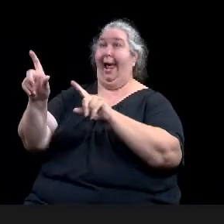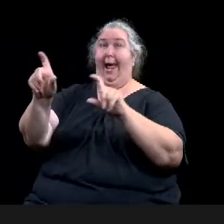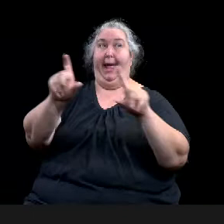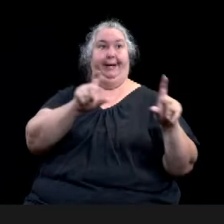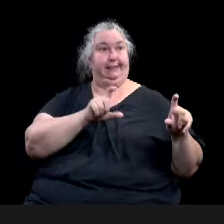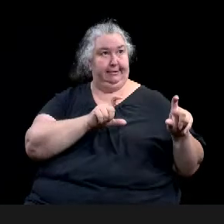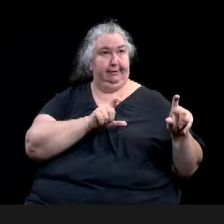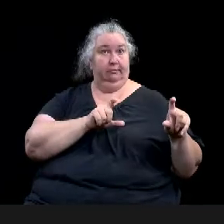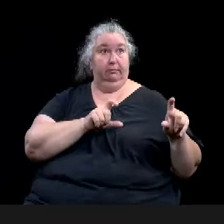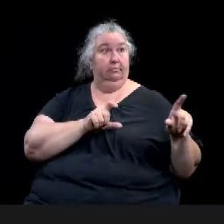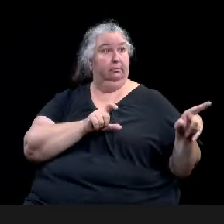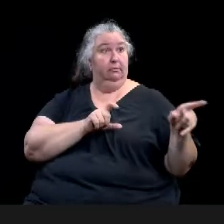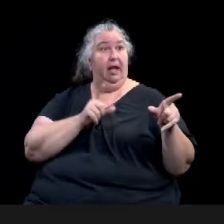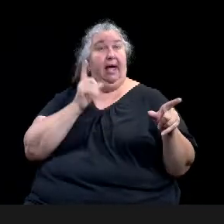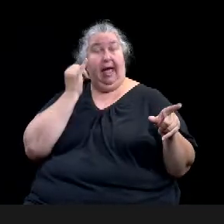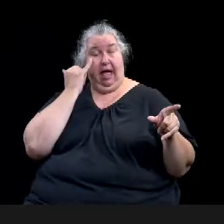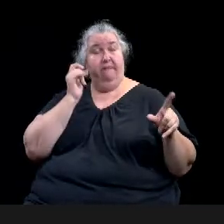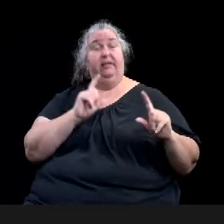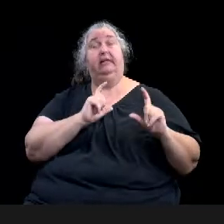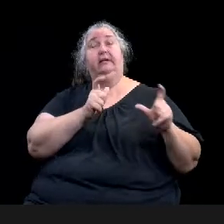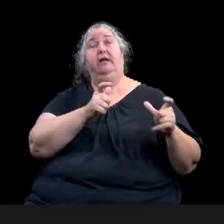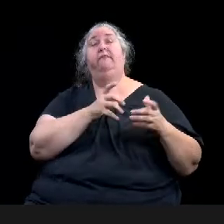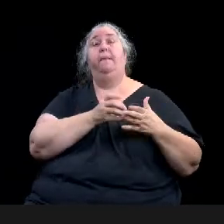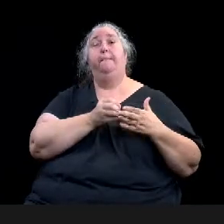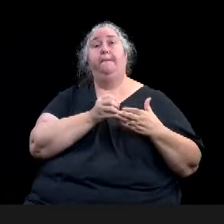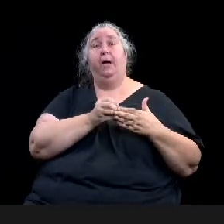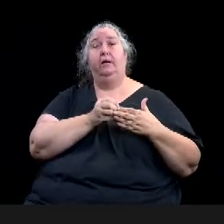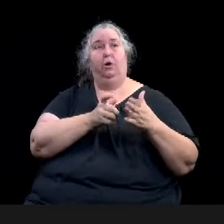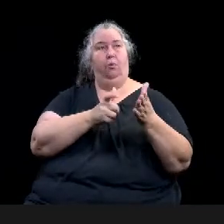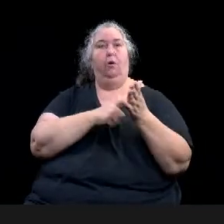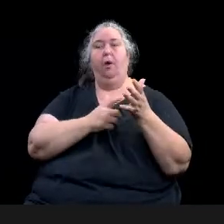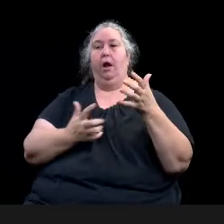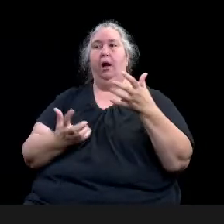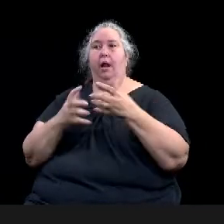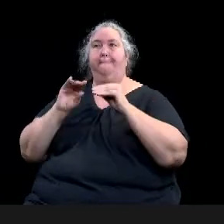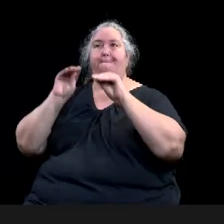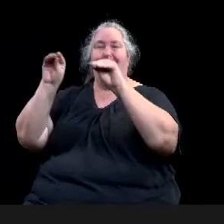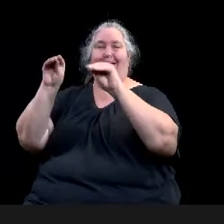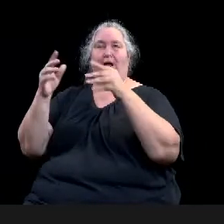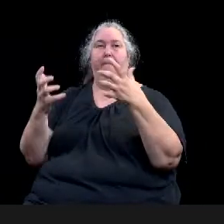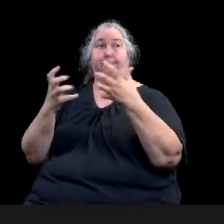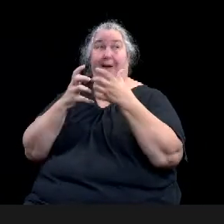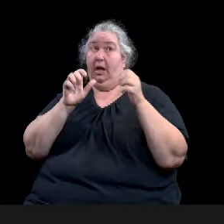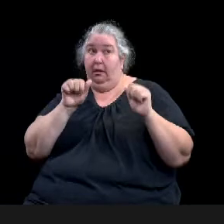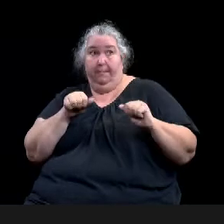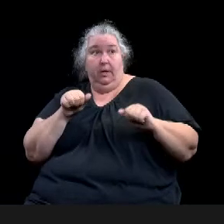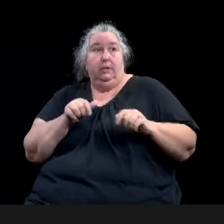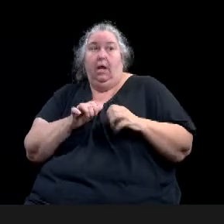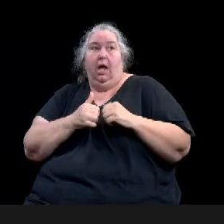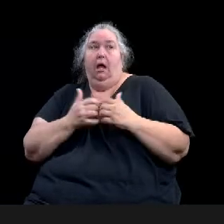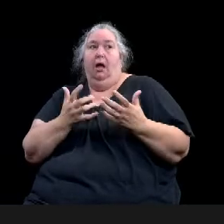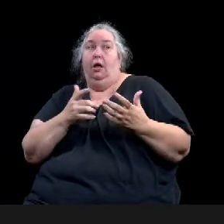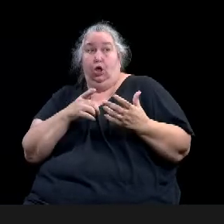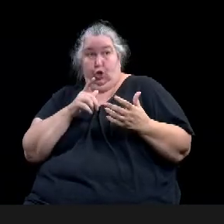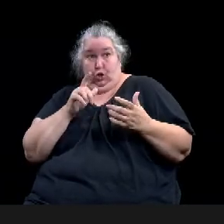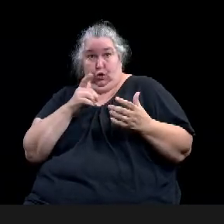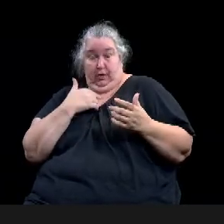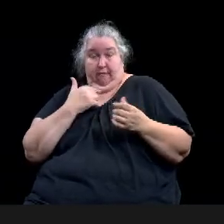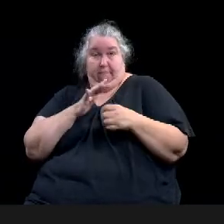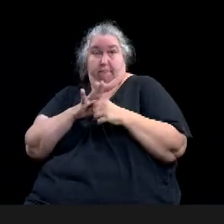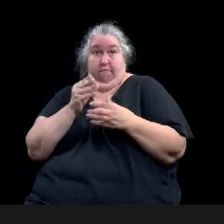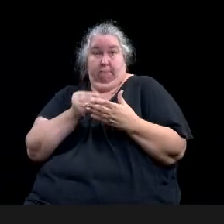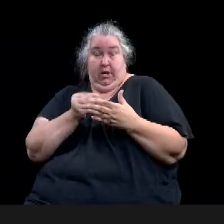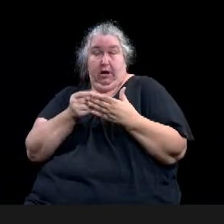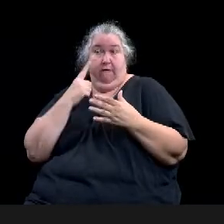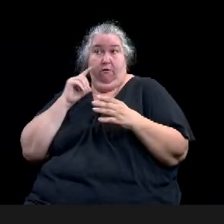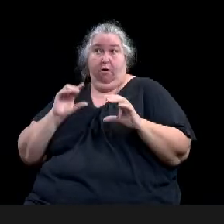to meet that requirement for match? And the responses are here. Uh, donations, volunteers leading with,